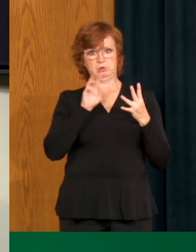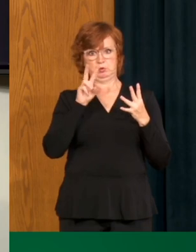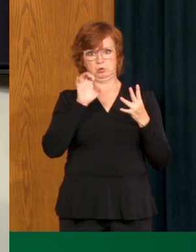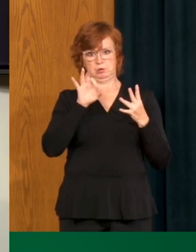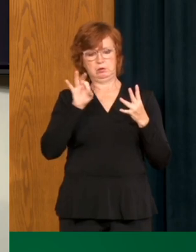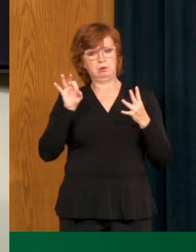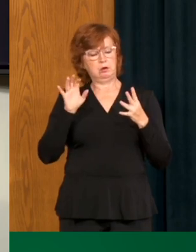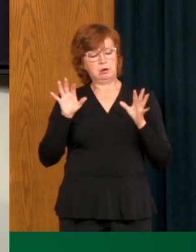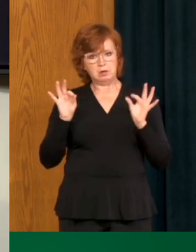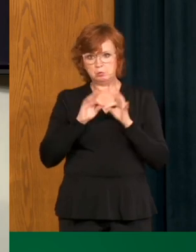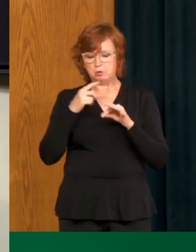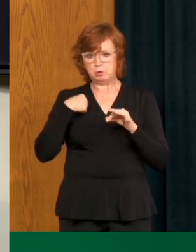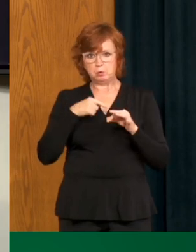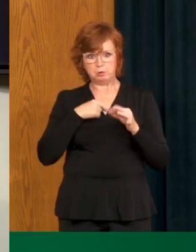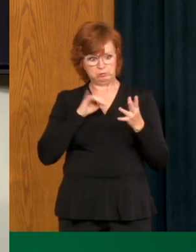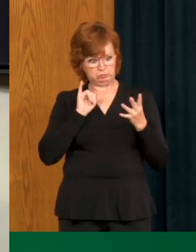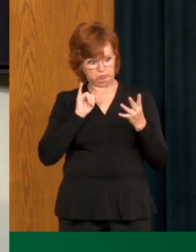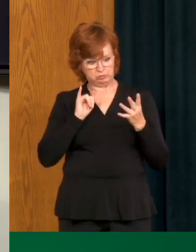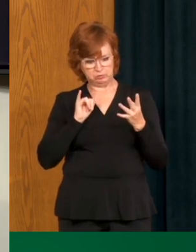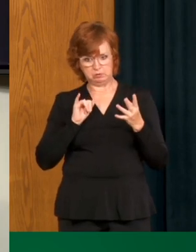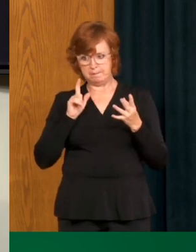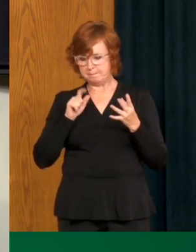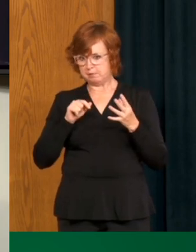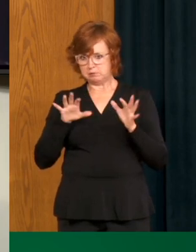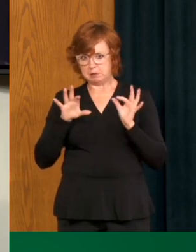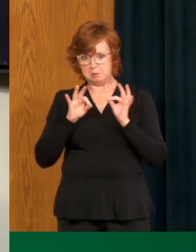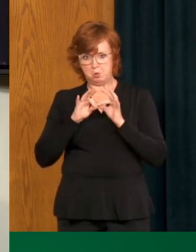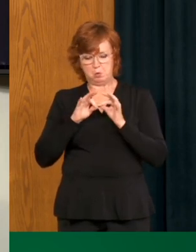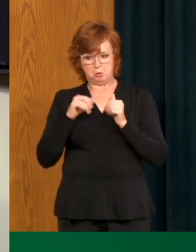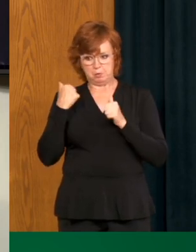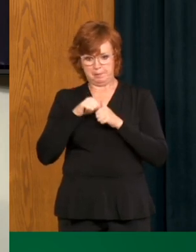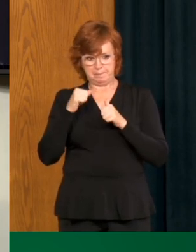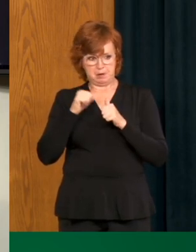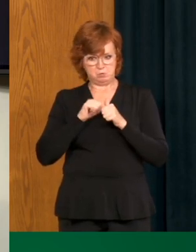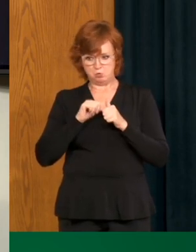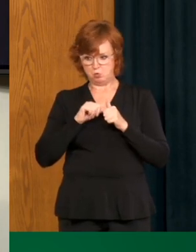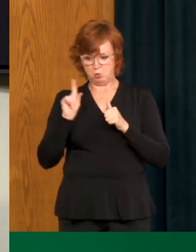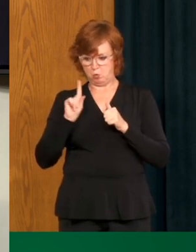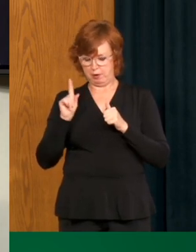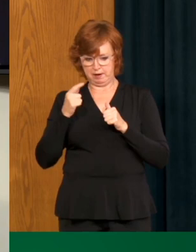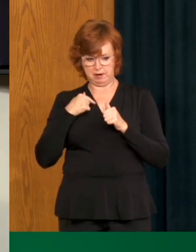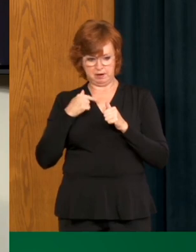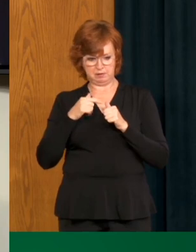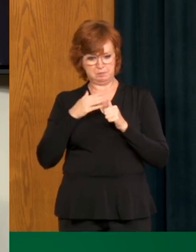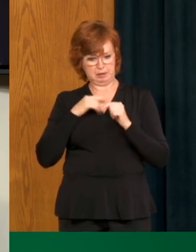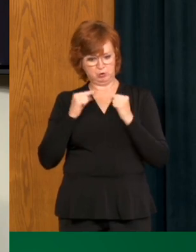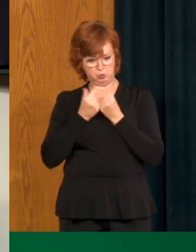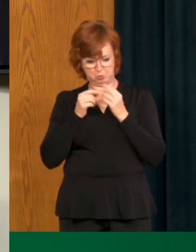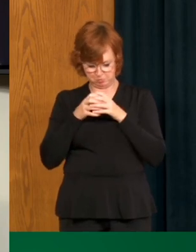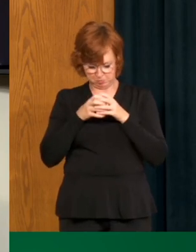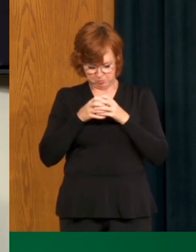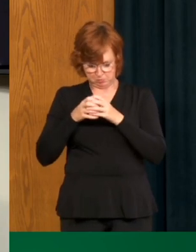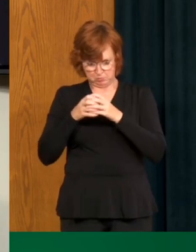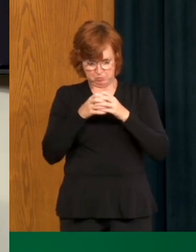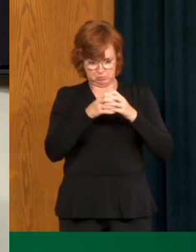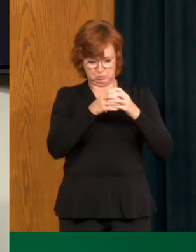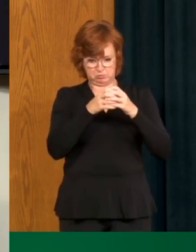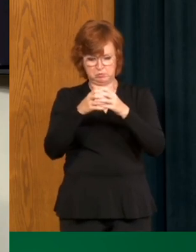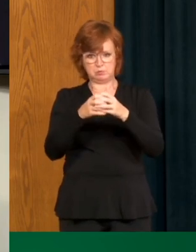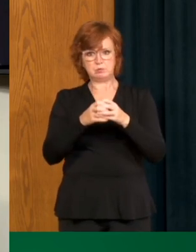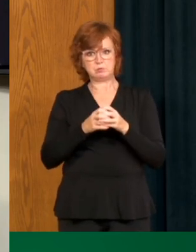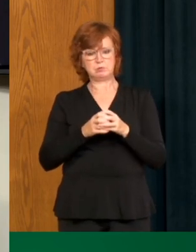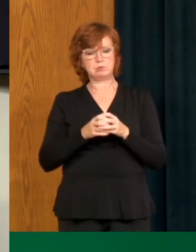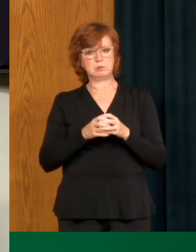contact small, even as we go out and about enjoying the summer safely and enjoying all the opportunities that we can with